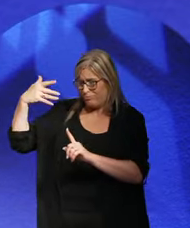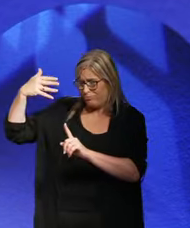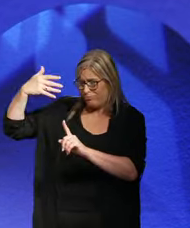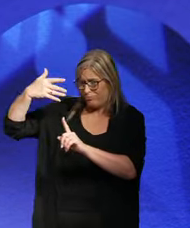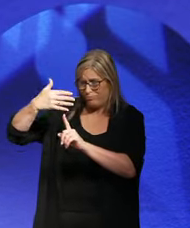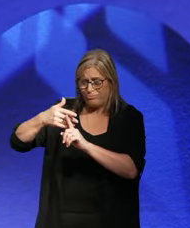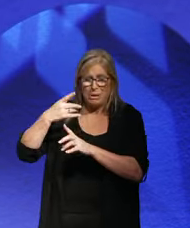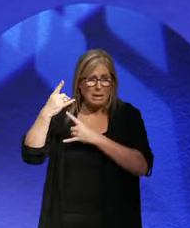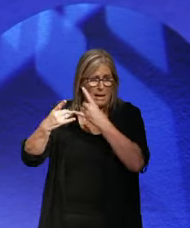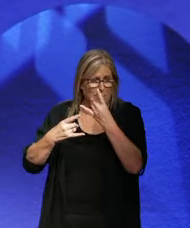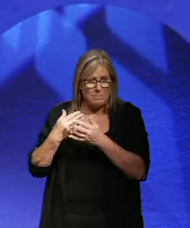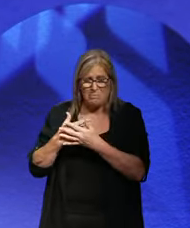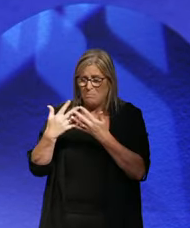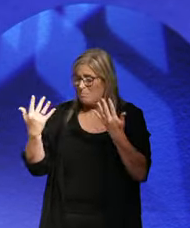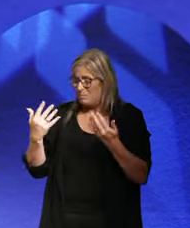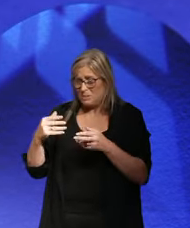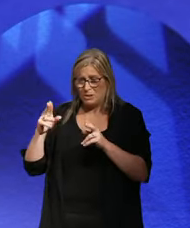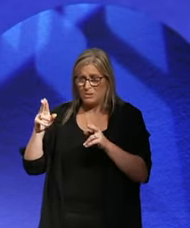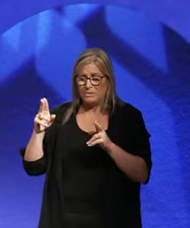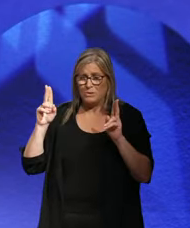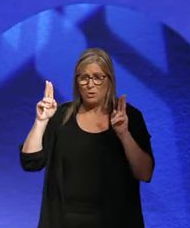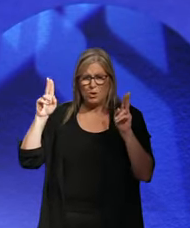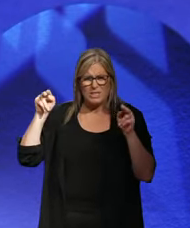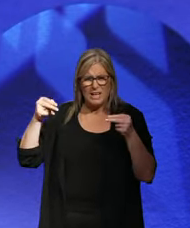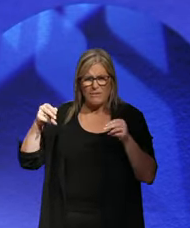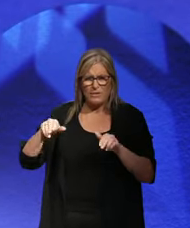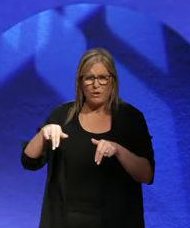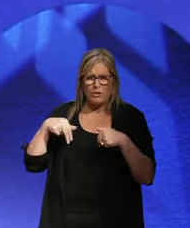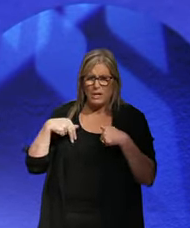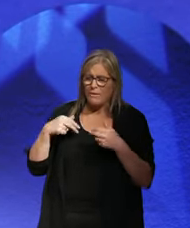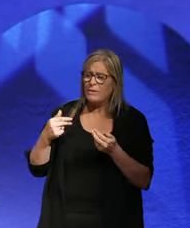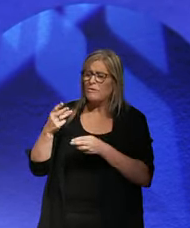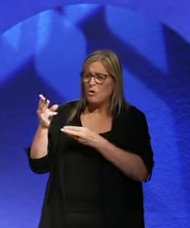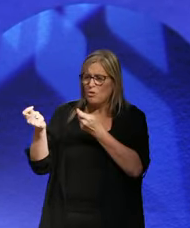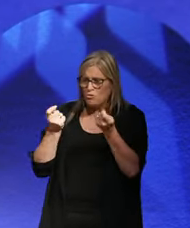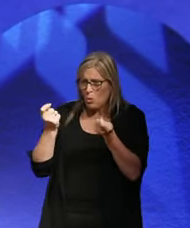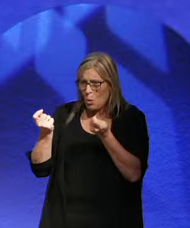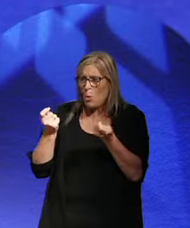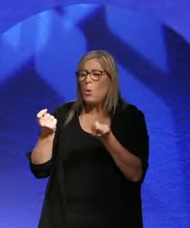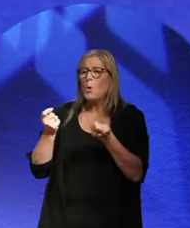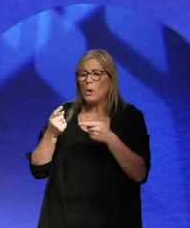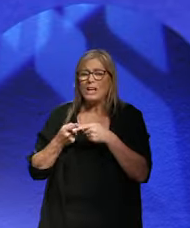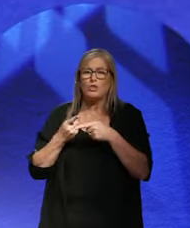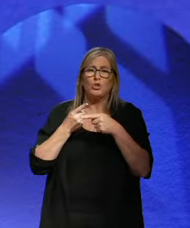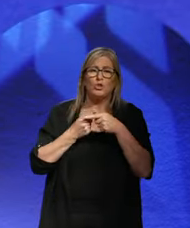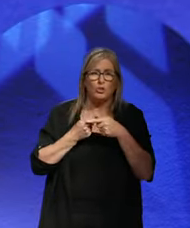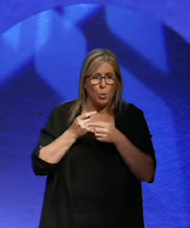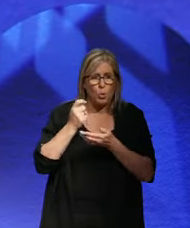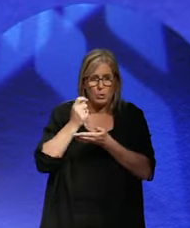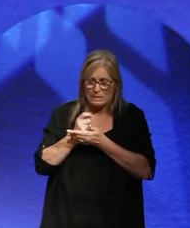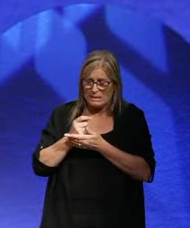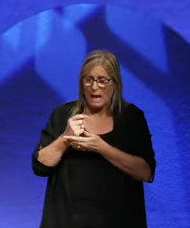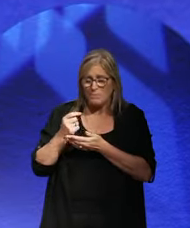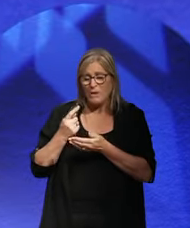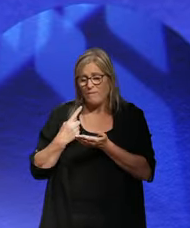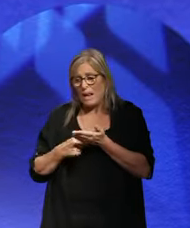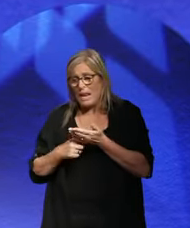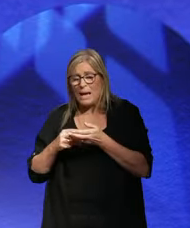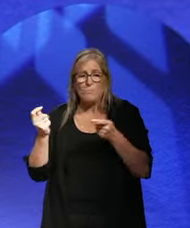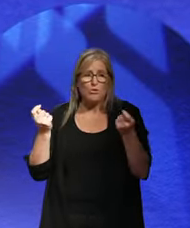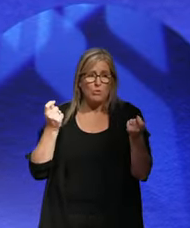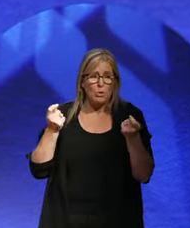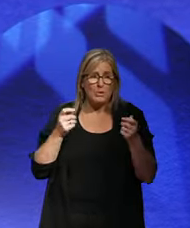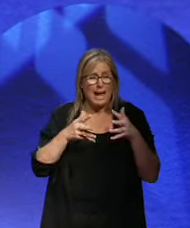of conservative rule and short periods of labour rule. America,